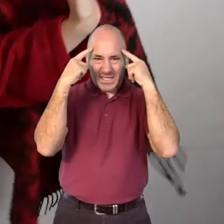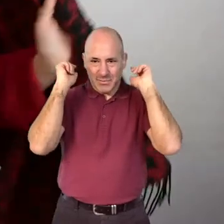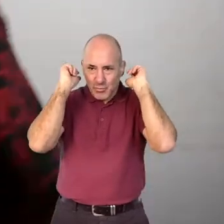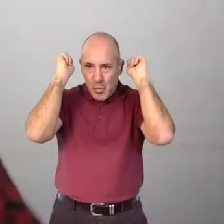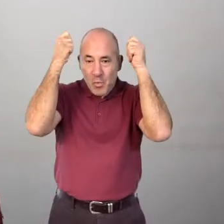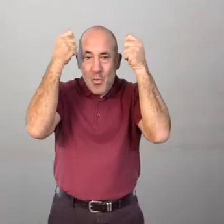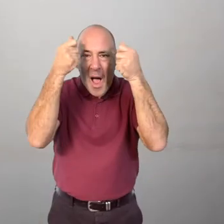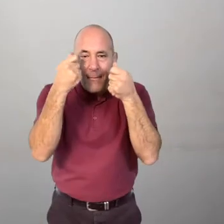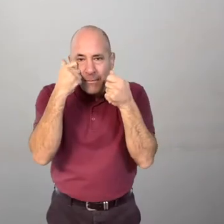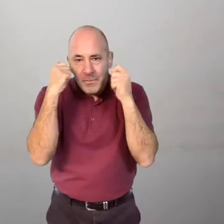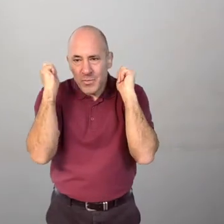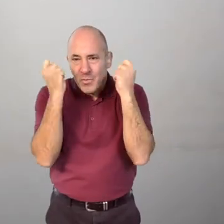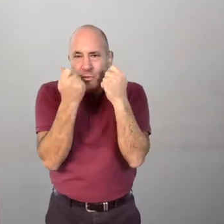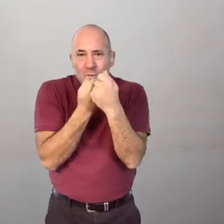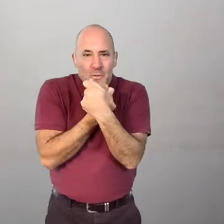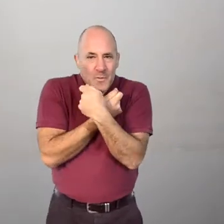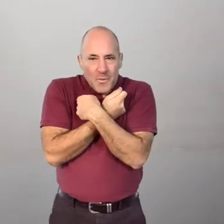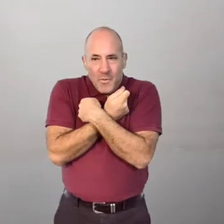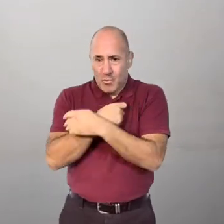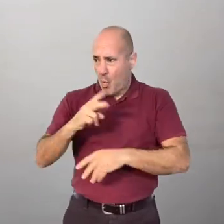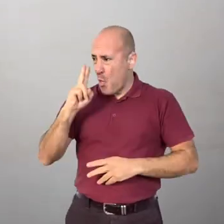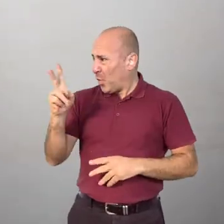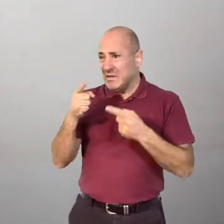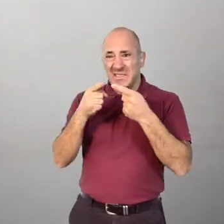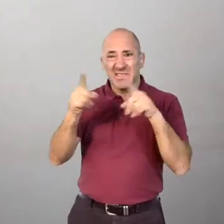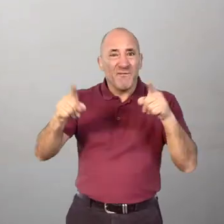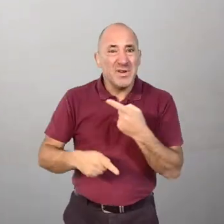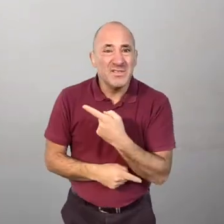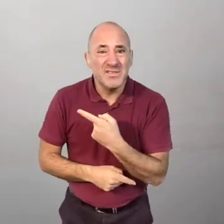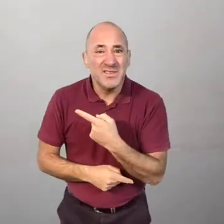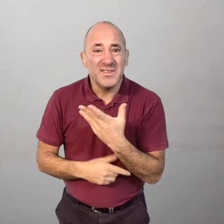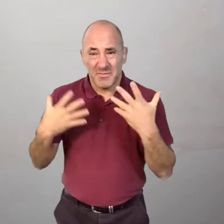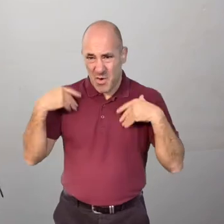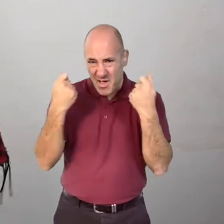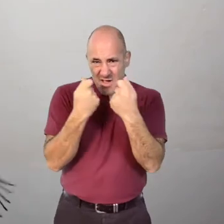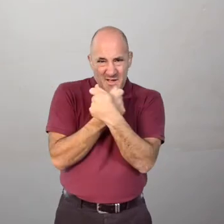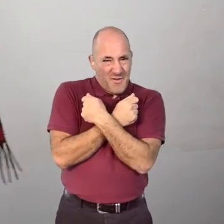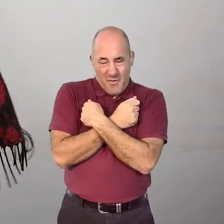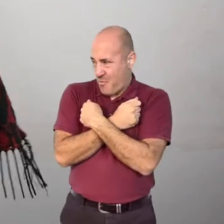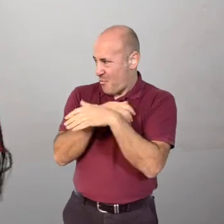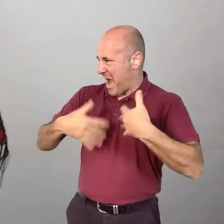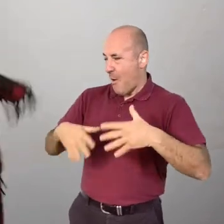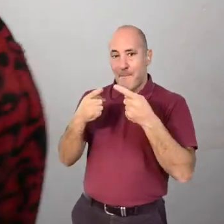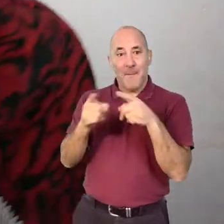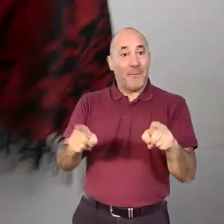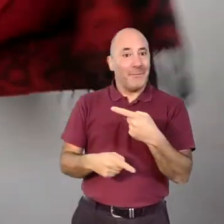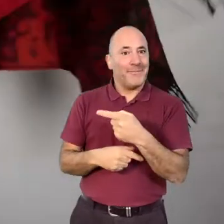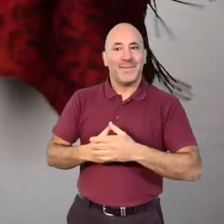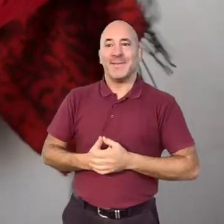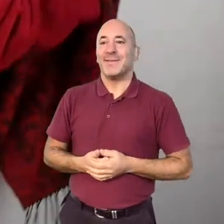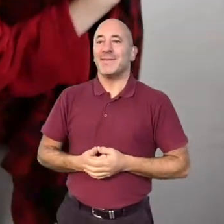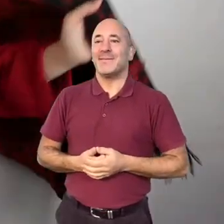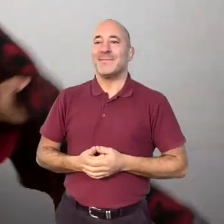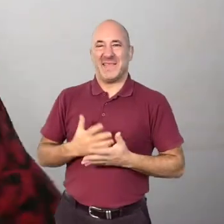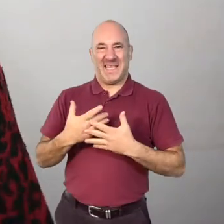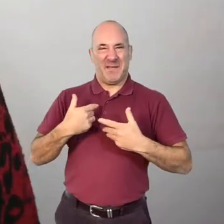scarf and unwrapping it around my head and around my body to completely change what I look like so